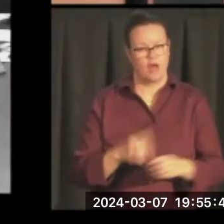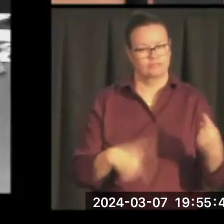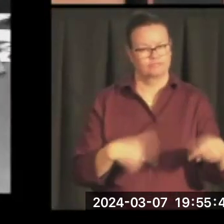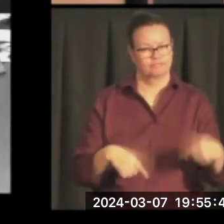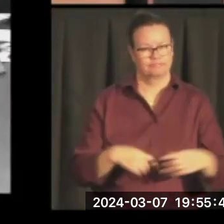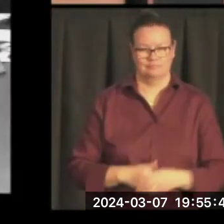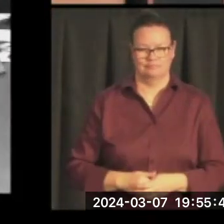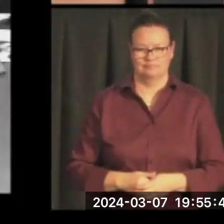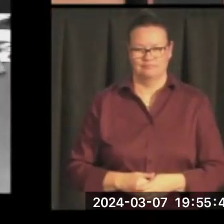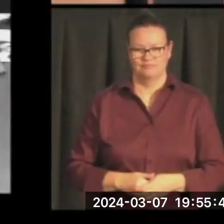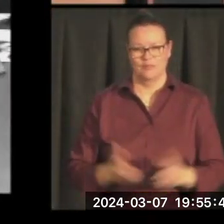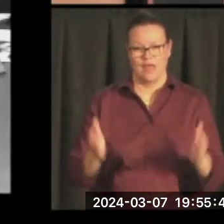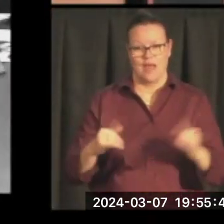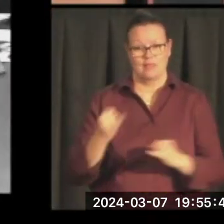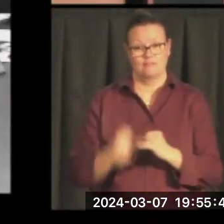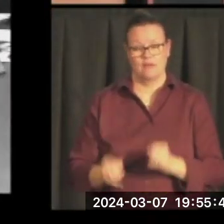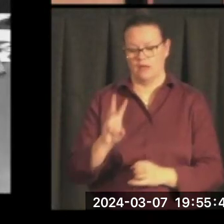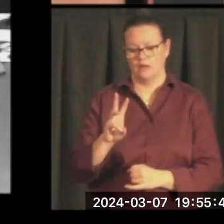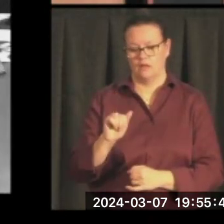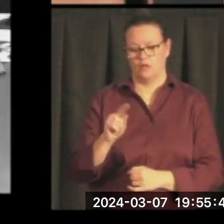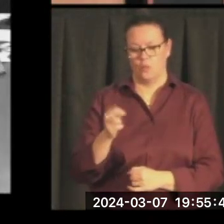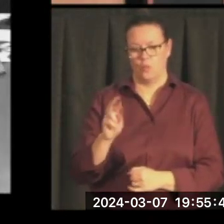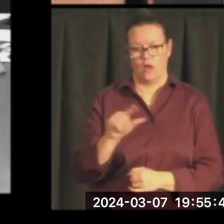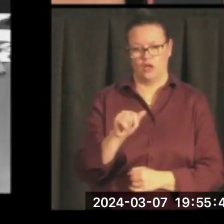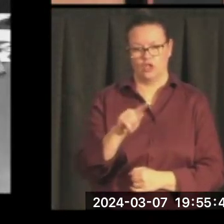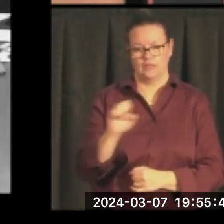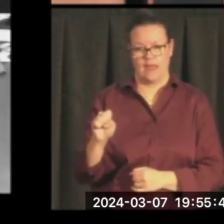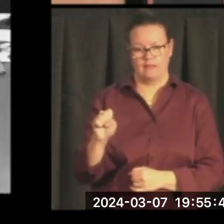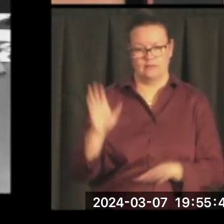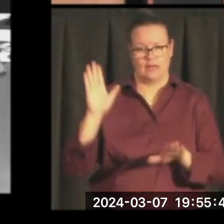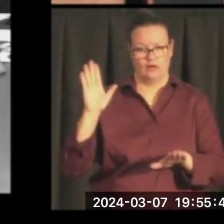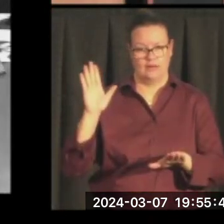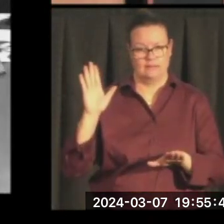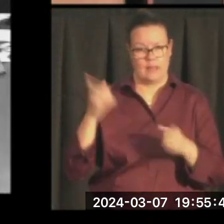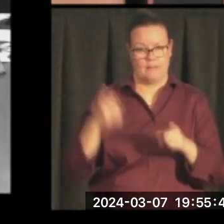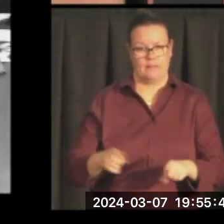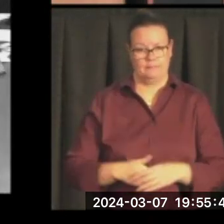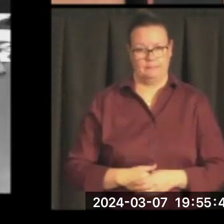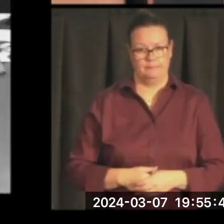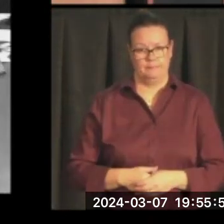And then there's the Watergate hearings. And I want to have you look at this photo for a minute.